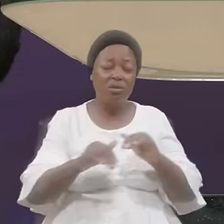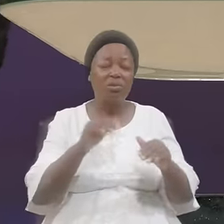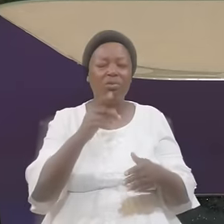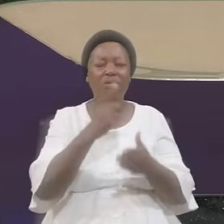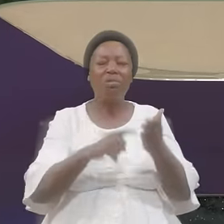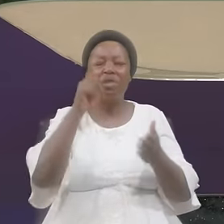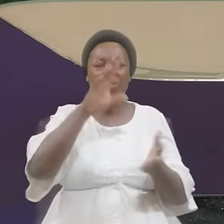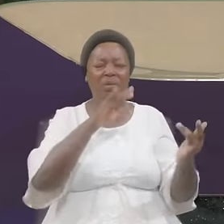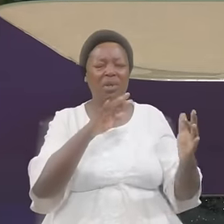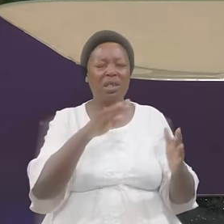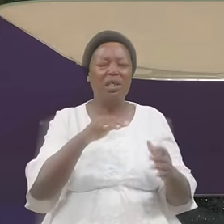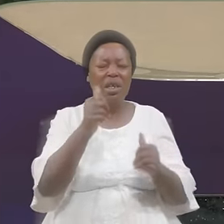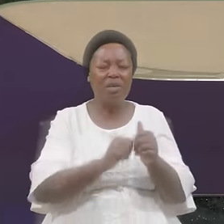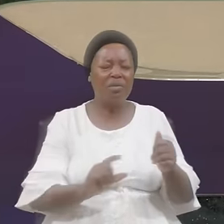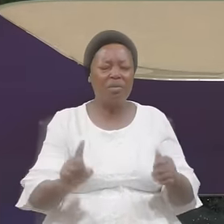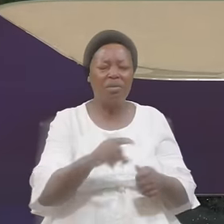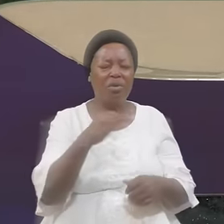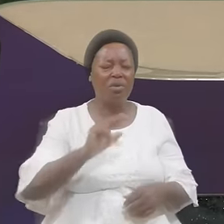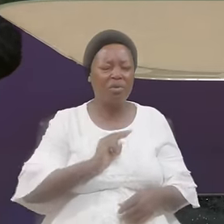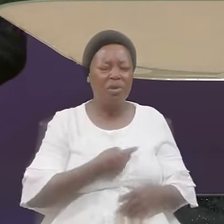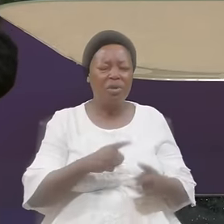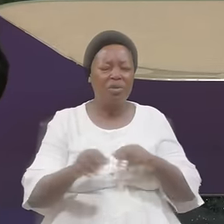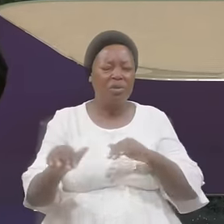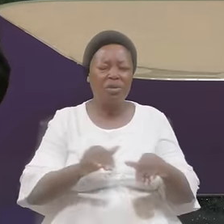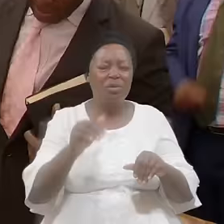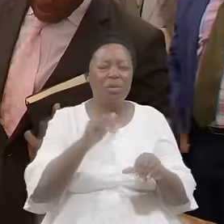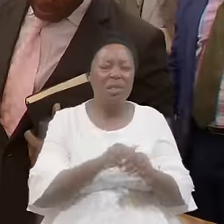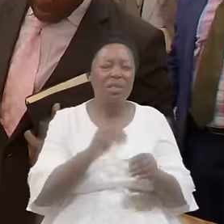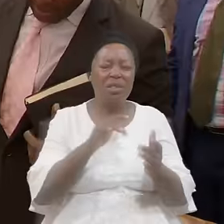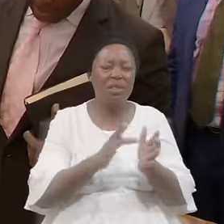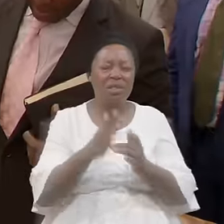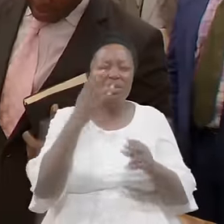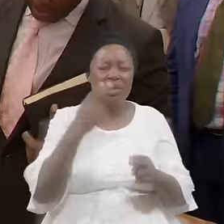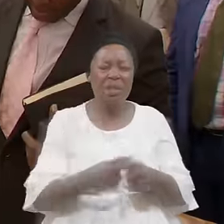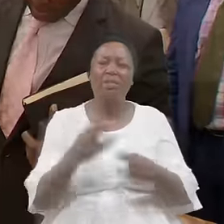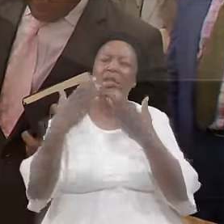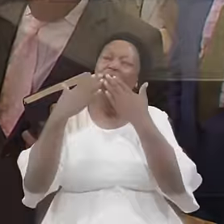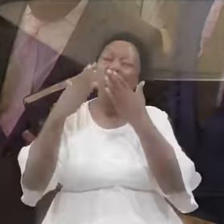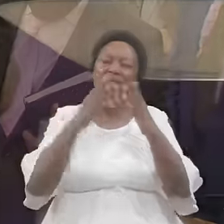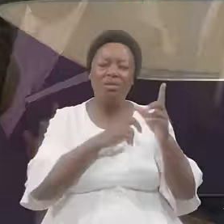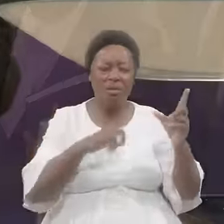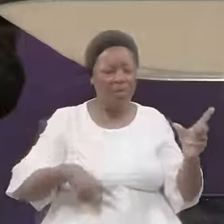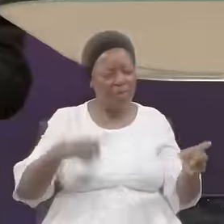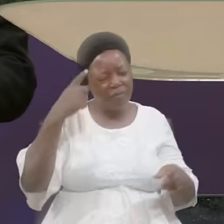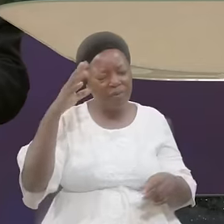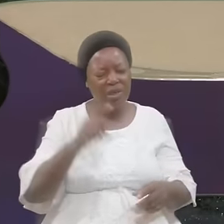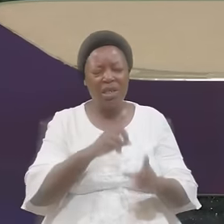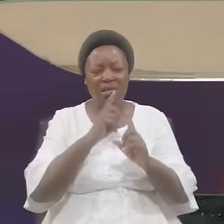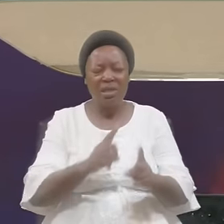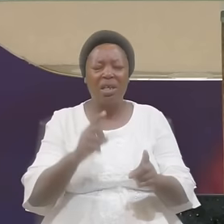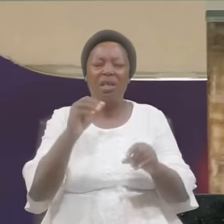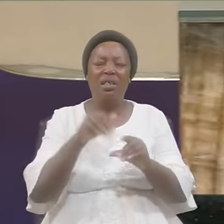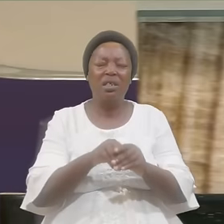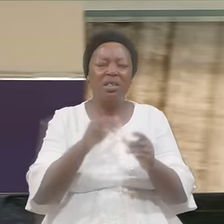Every one of us to do In Jesus name Thank you Lord for the answer In